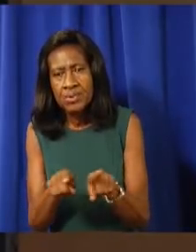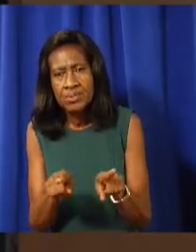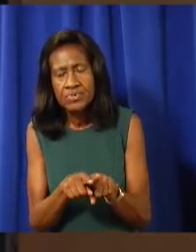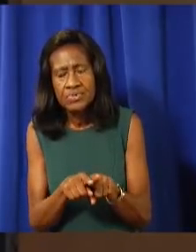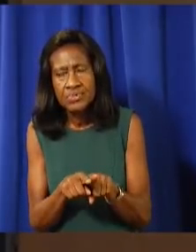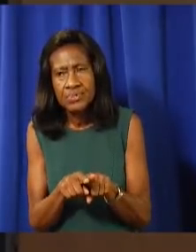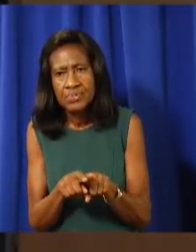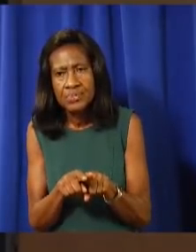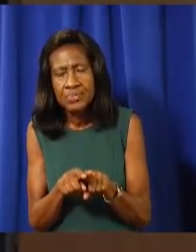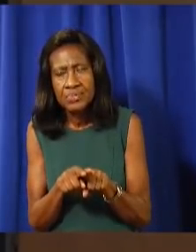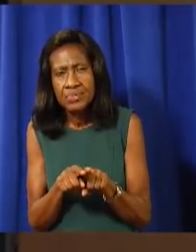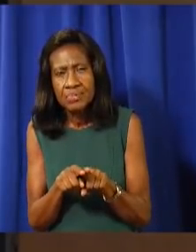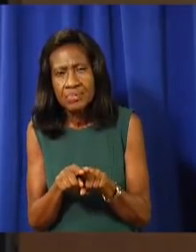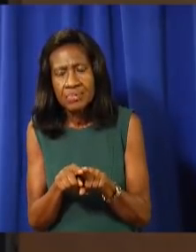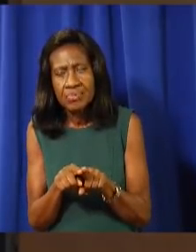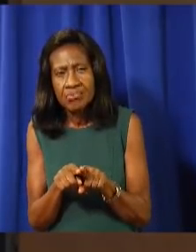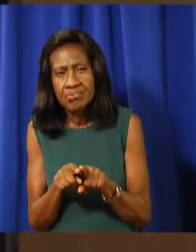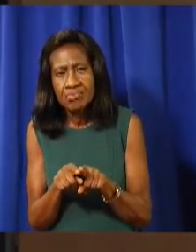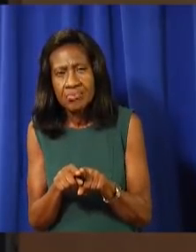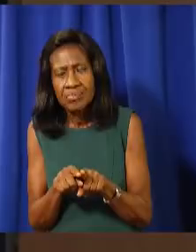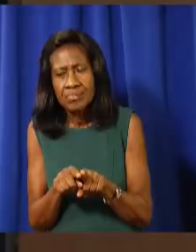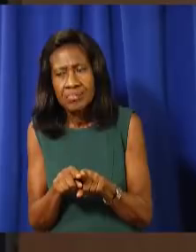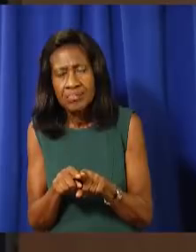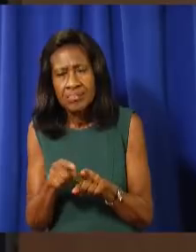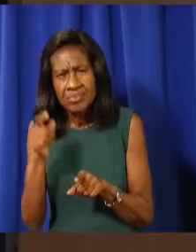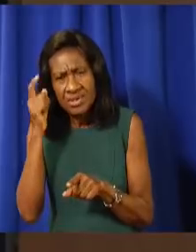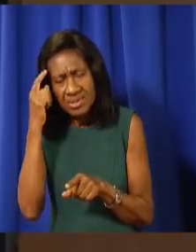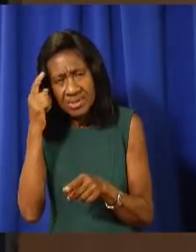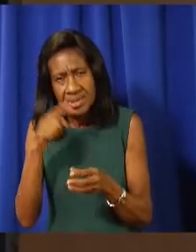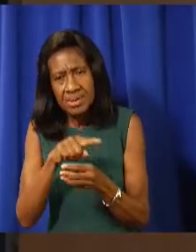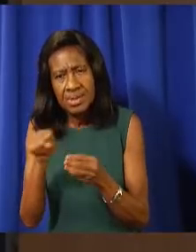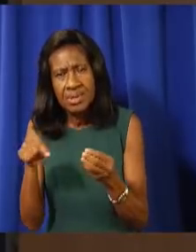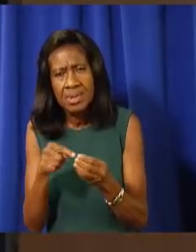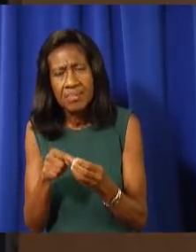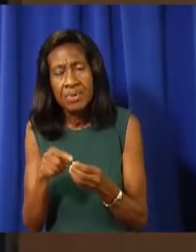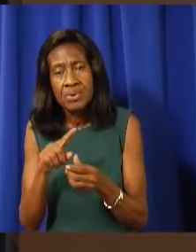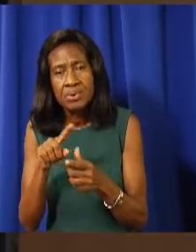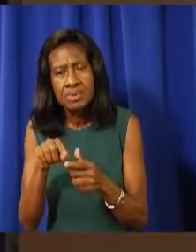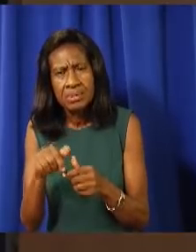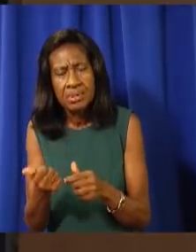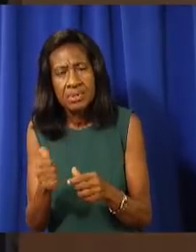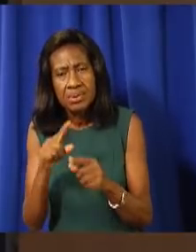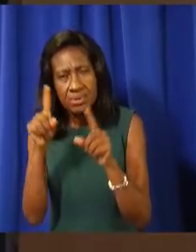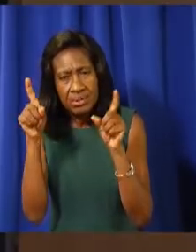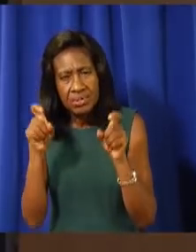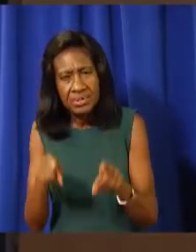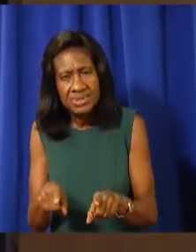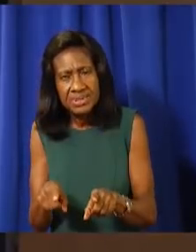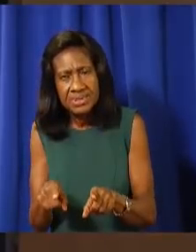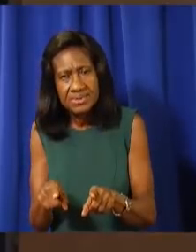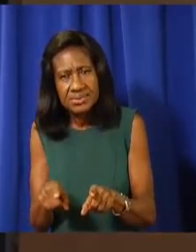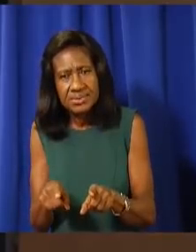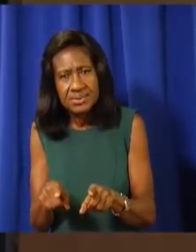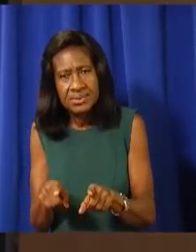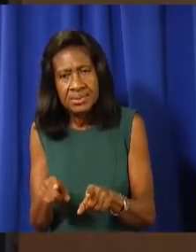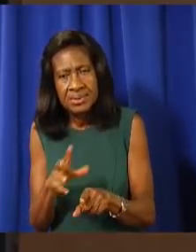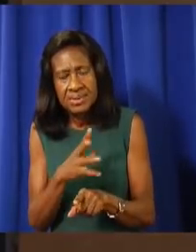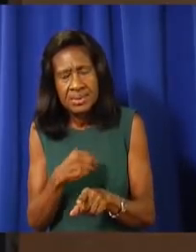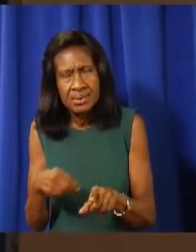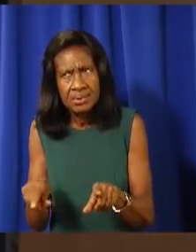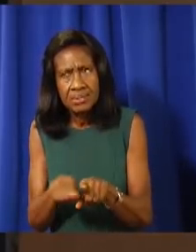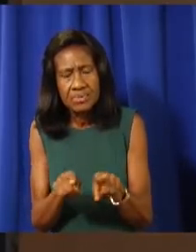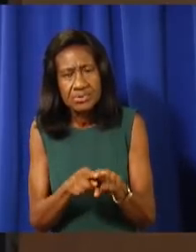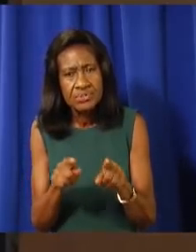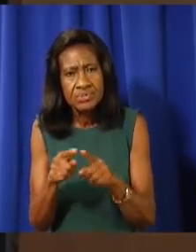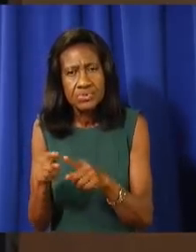types of testing, like lateral flow tests, antigen tests, if needed, if we get to the point. And this will be mainly to do screening for large people.